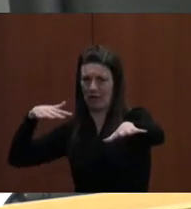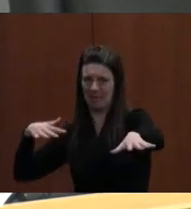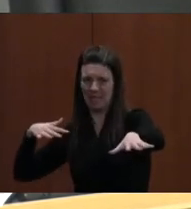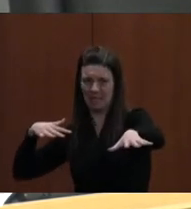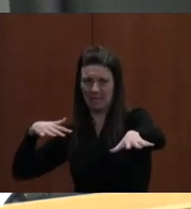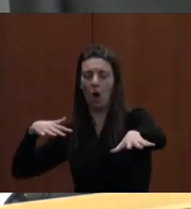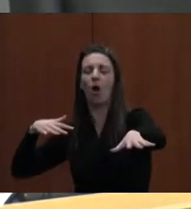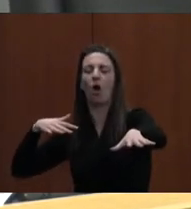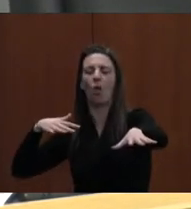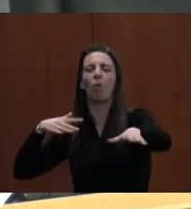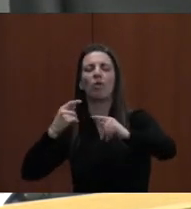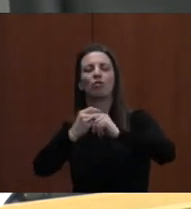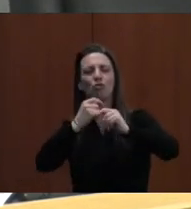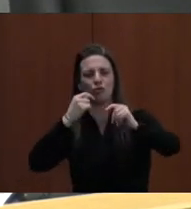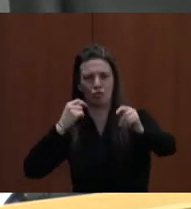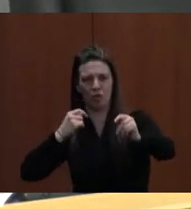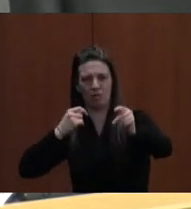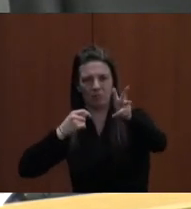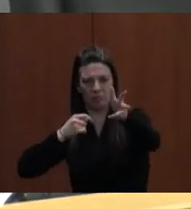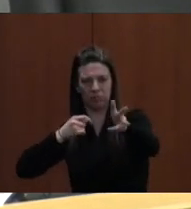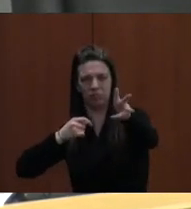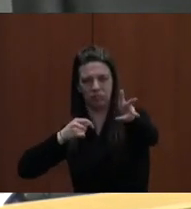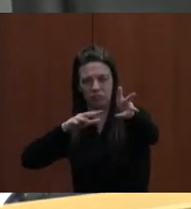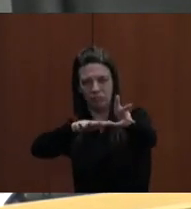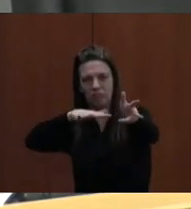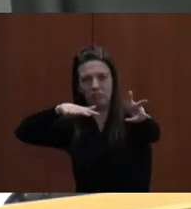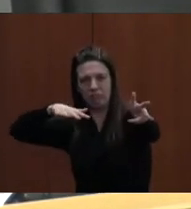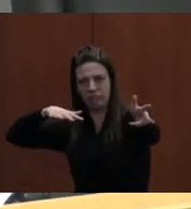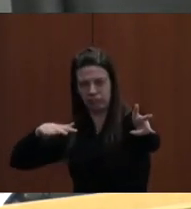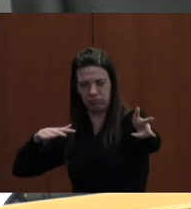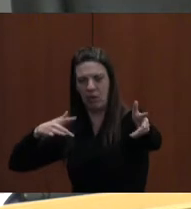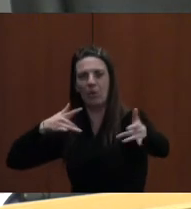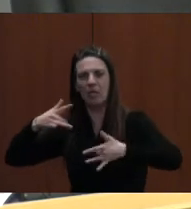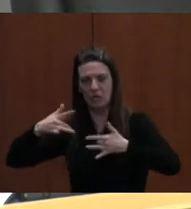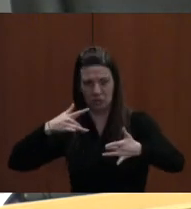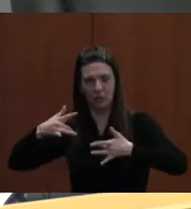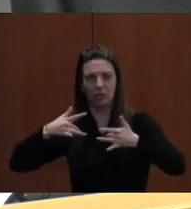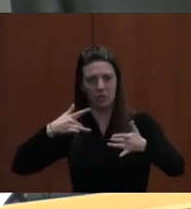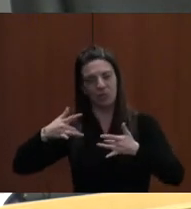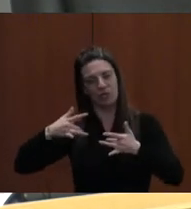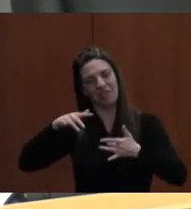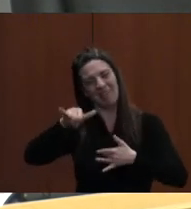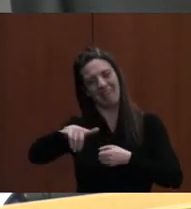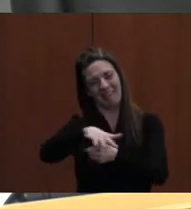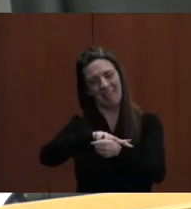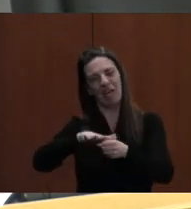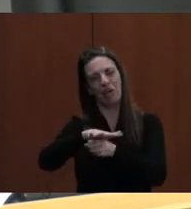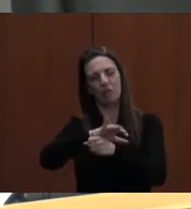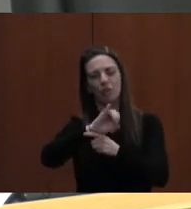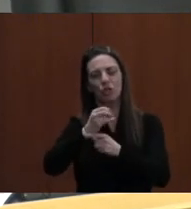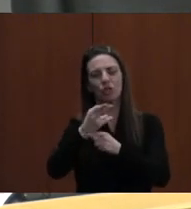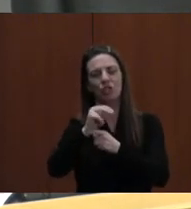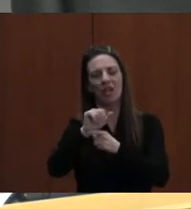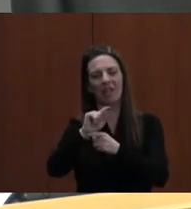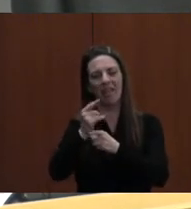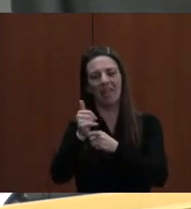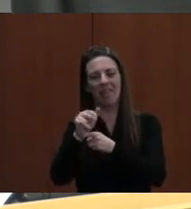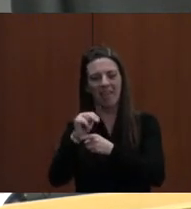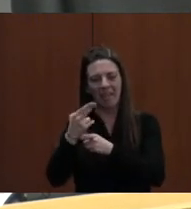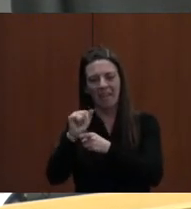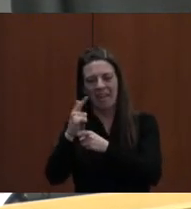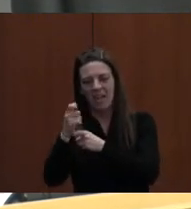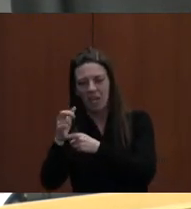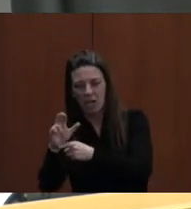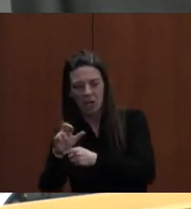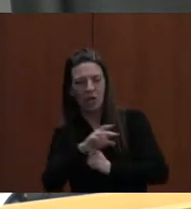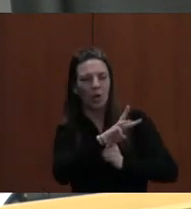WITH OUR BUSES, BECAUSE MANY OF OUR BUSES RUN FOUR TIERS, THAT AREA CAN BE IMPACTED BY JONATHAN HAGER, WILLIAMS SPORT, SOUTH HYDE, NORTH